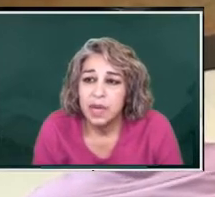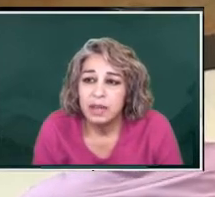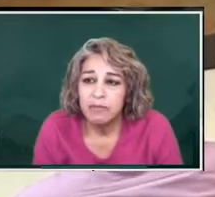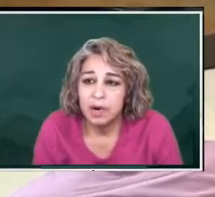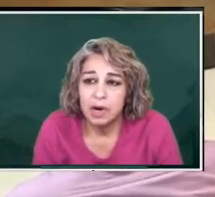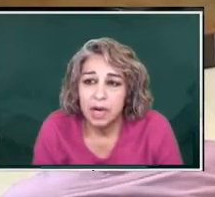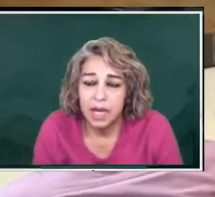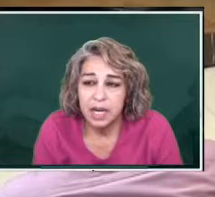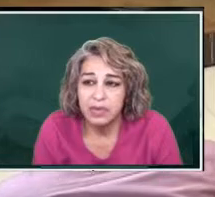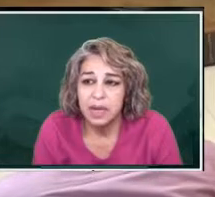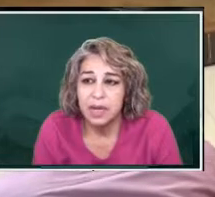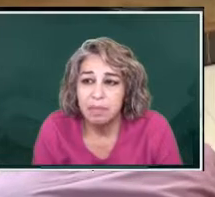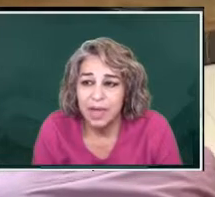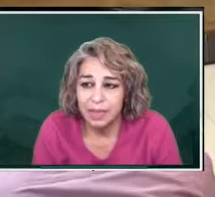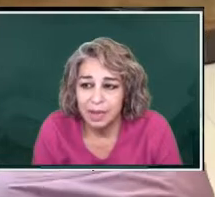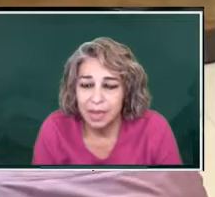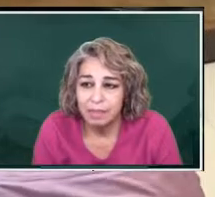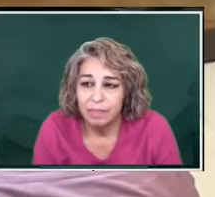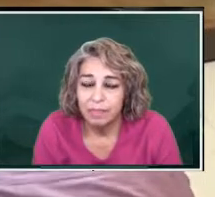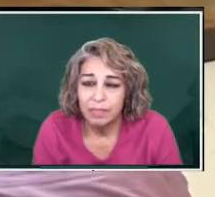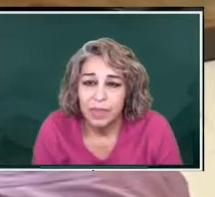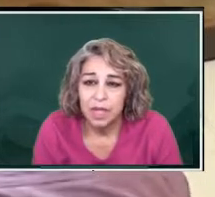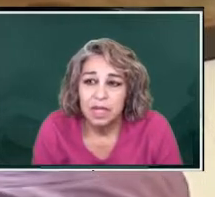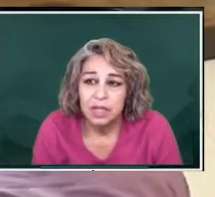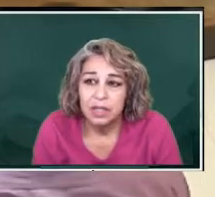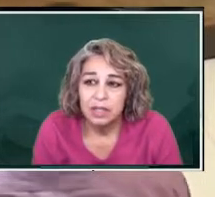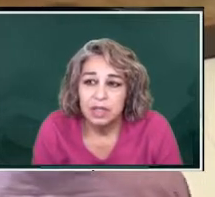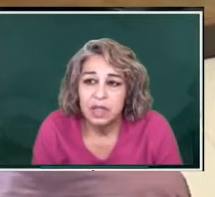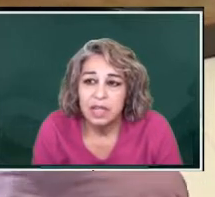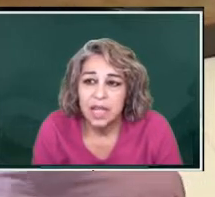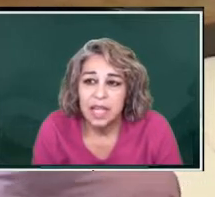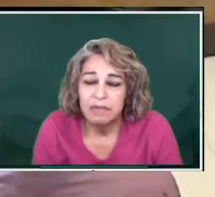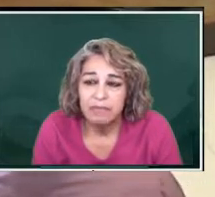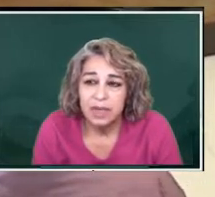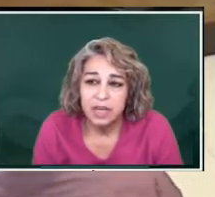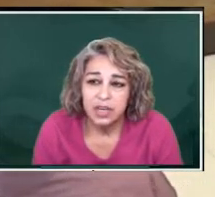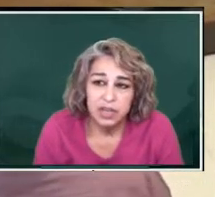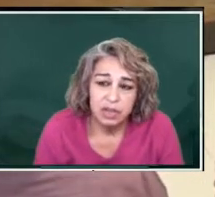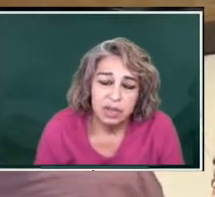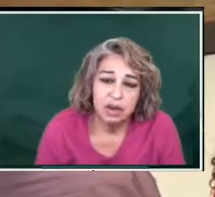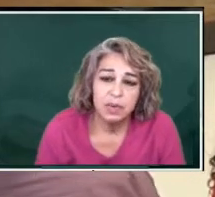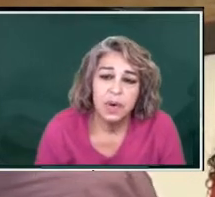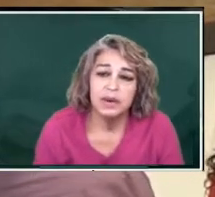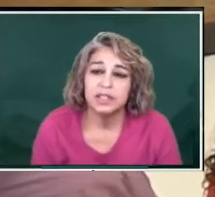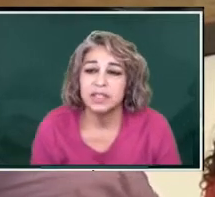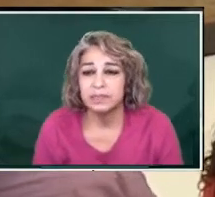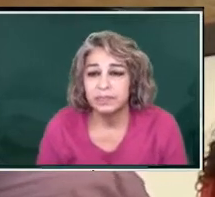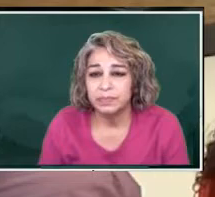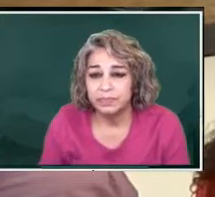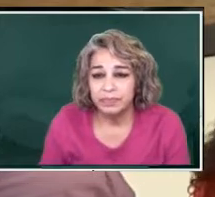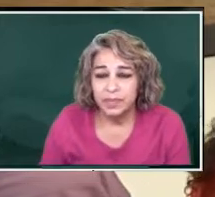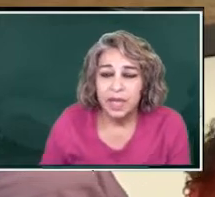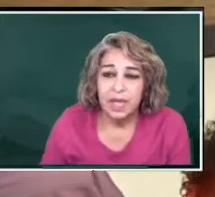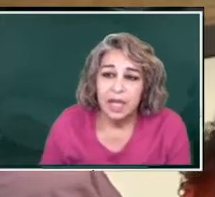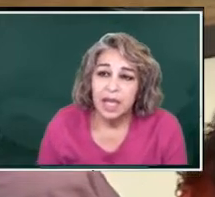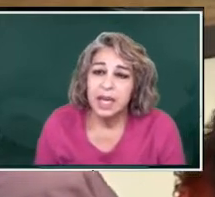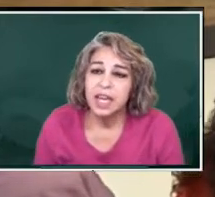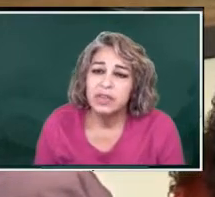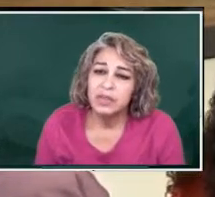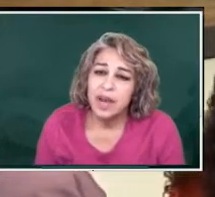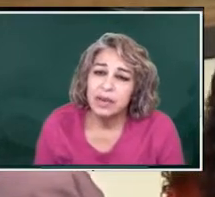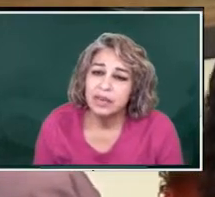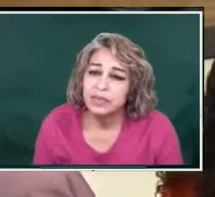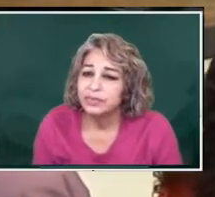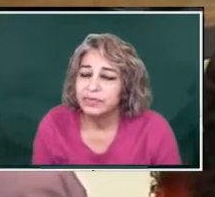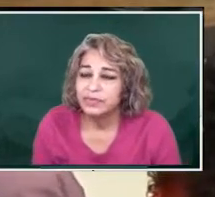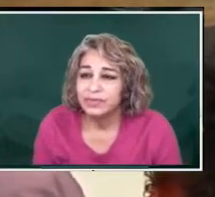2,400 monthly. So that they can finish their careers. And